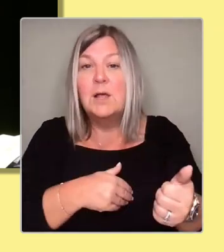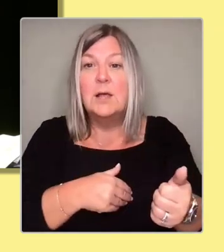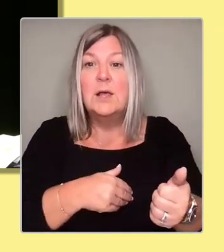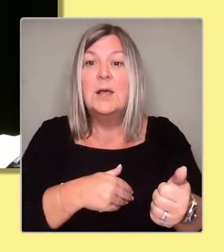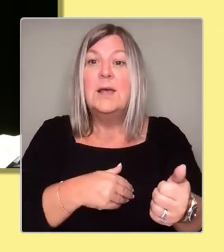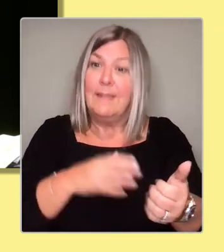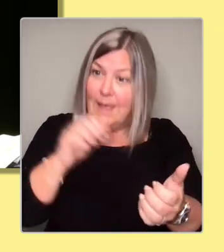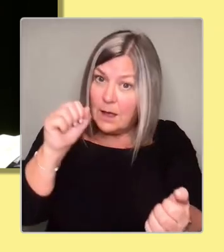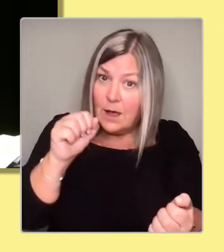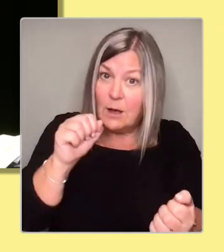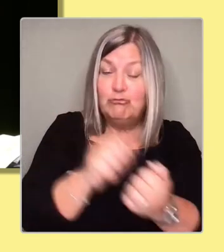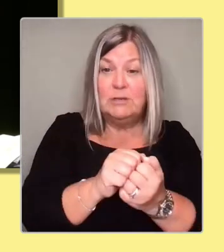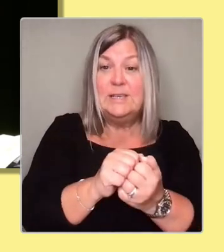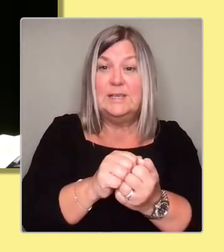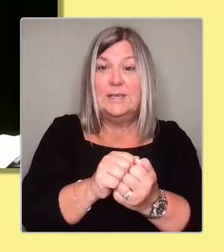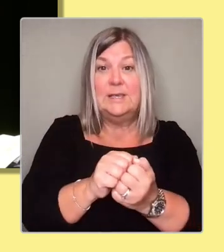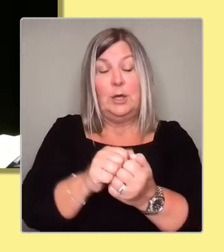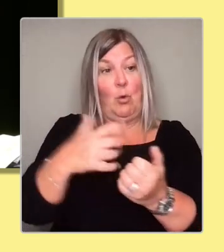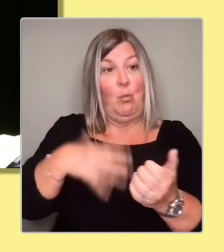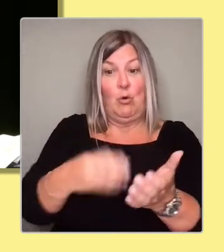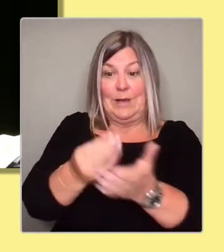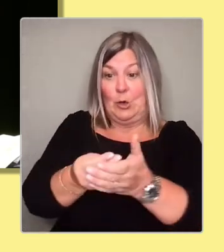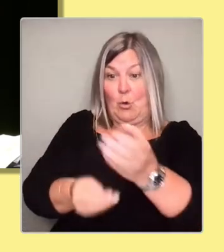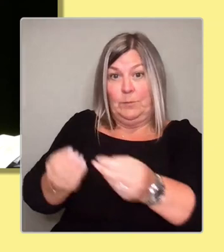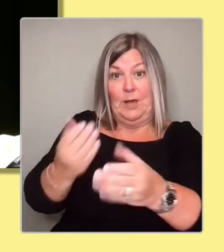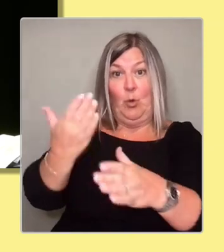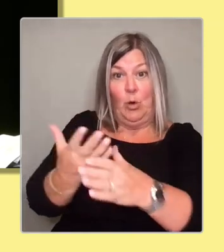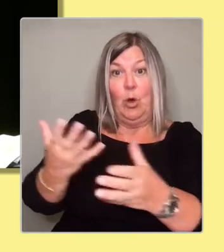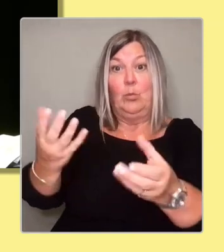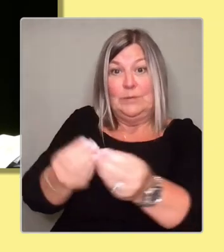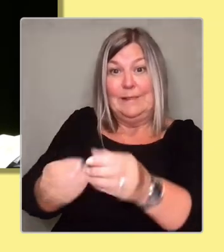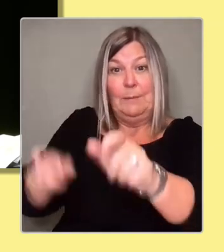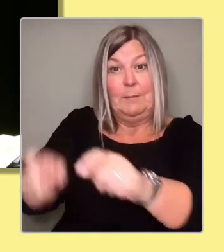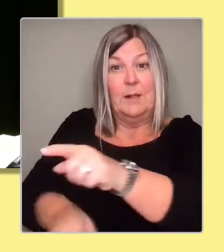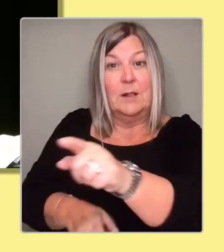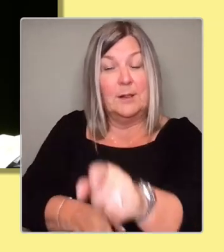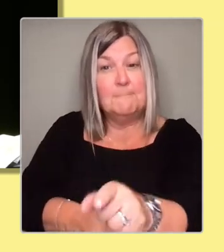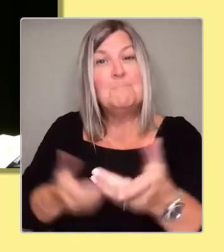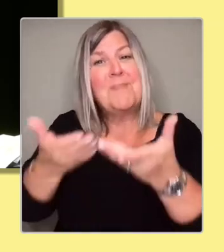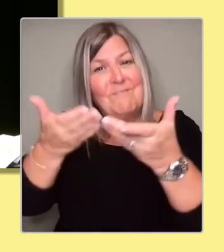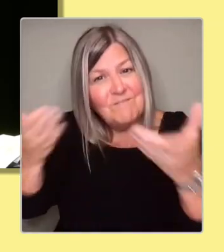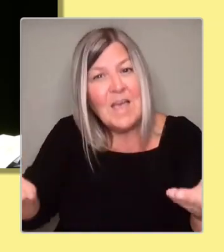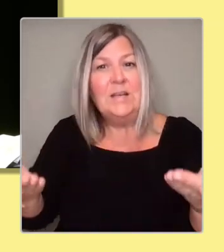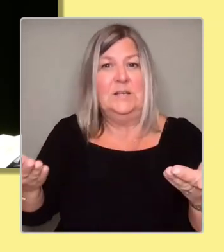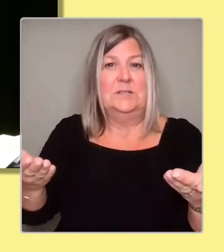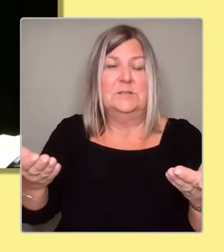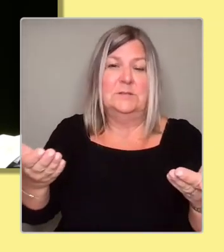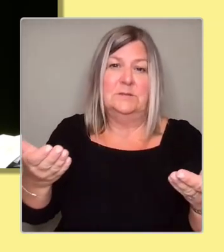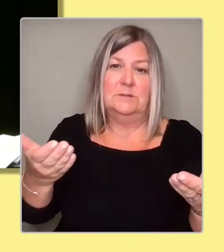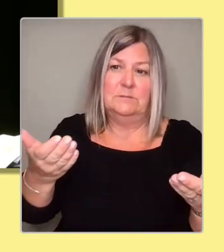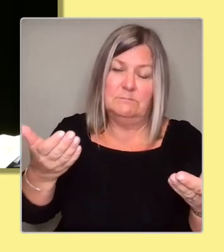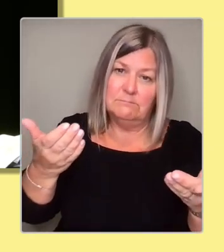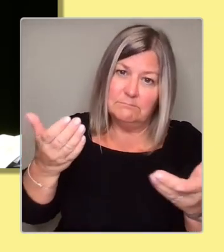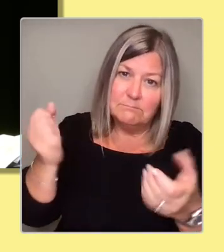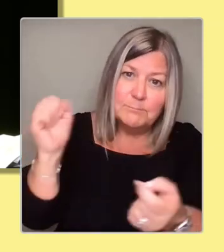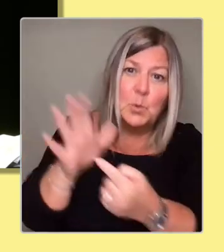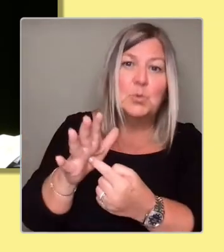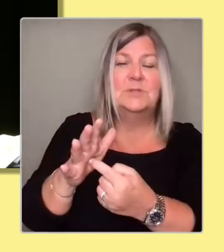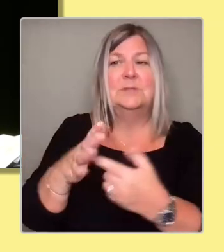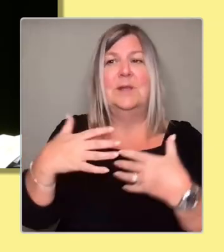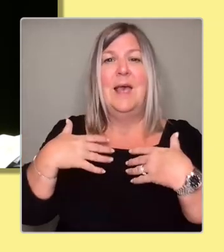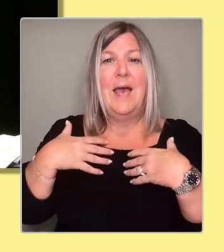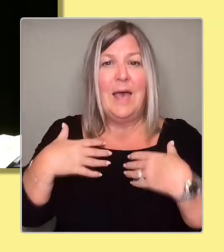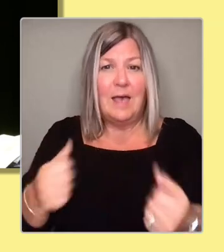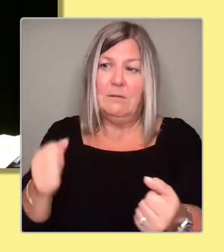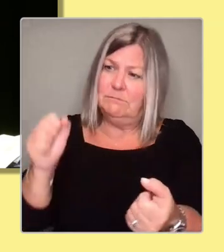works for the people, not the other way around. Where fairness, where health, where happiness is given